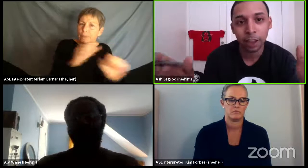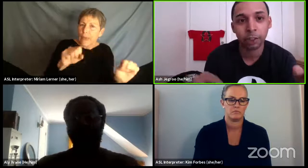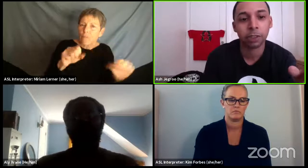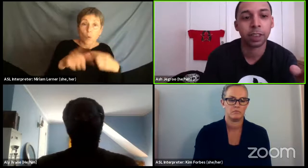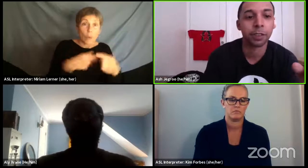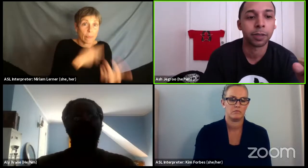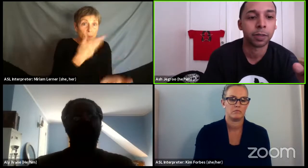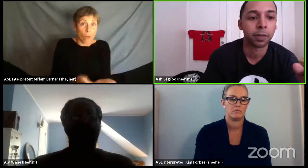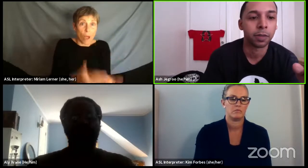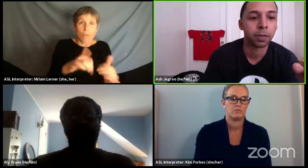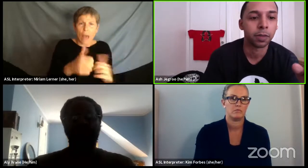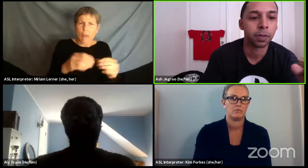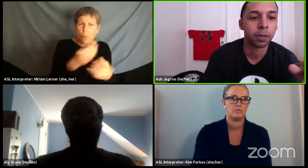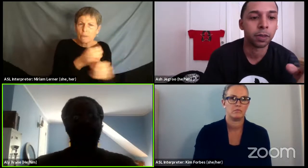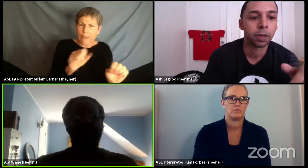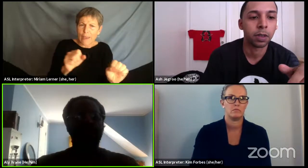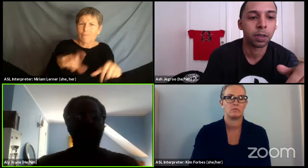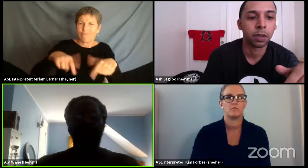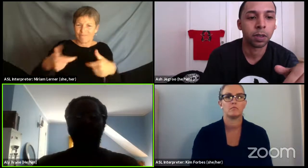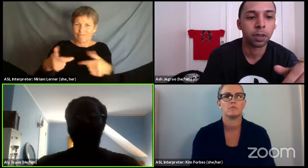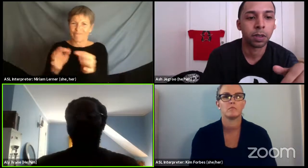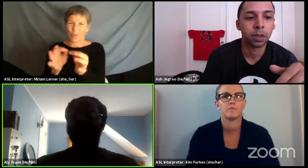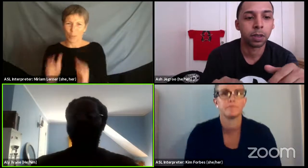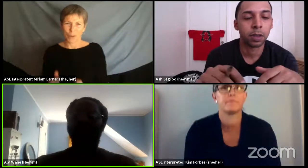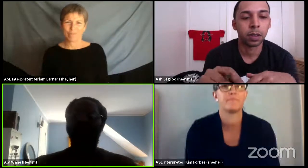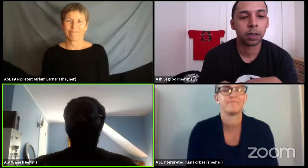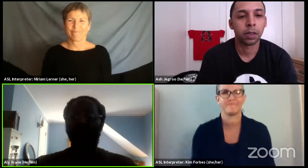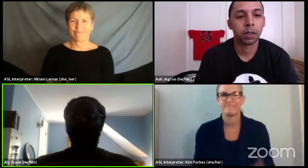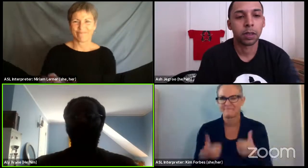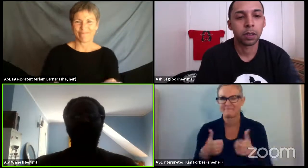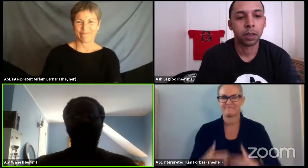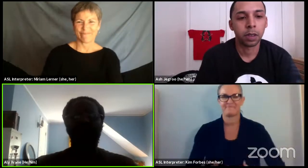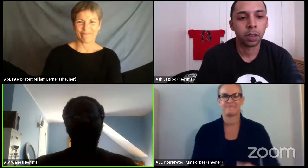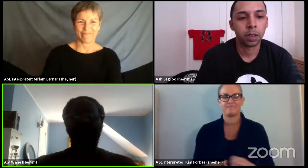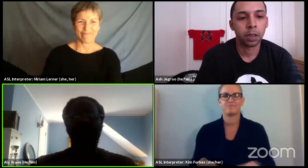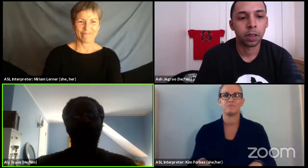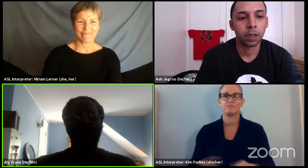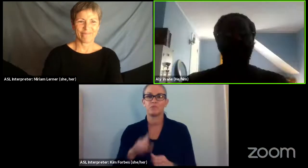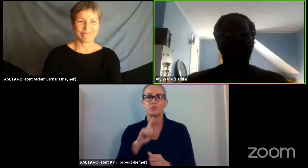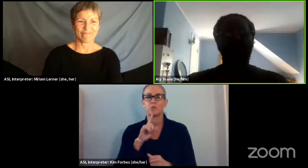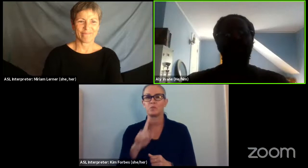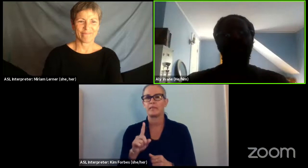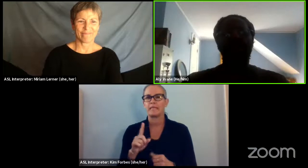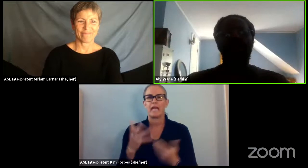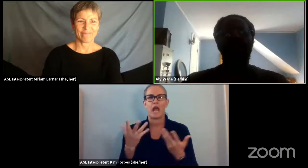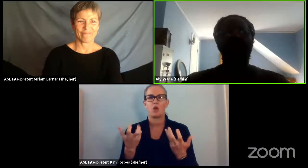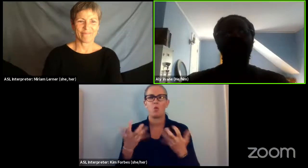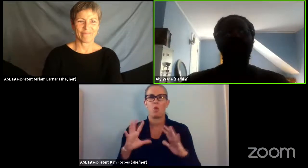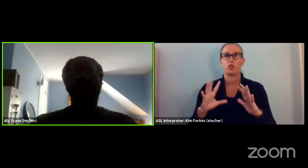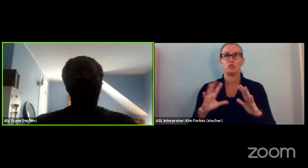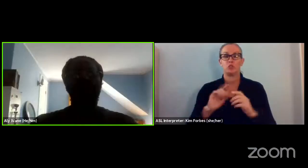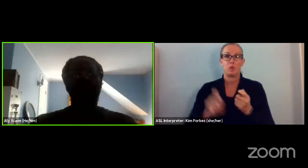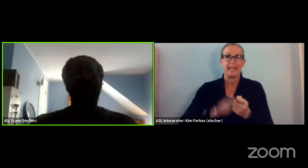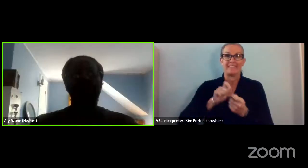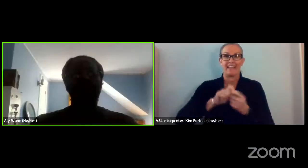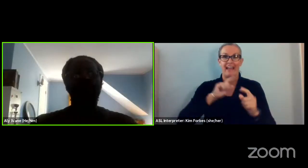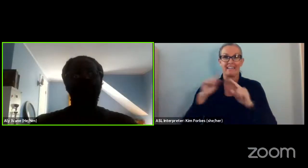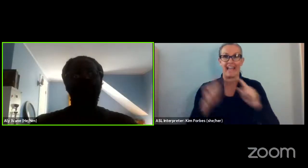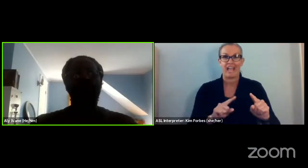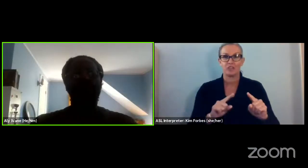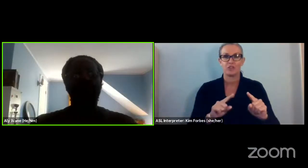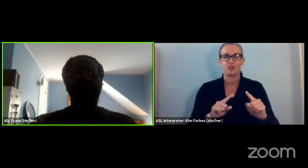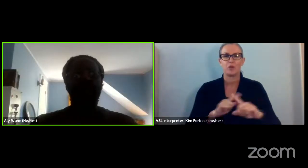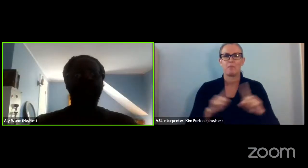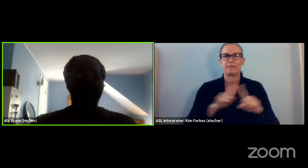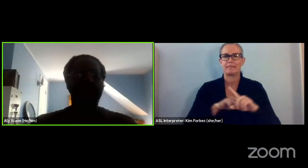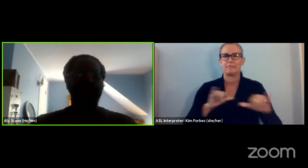in that country safer? Yeah, well, I don't want to evade this question in any kind of a way. And yet at the same time, I really